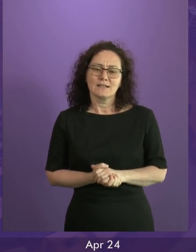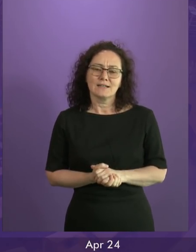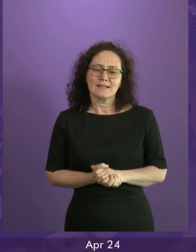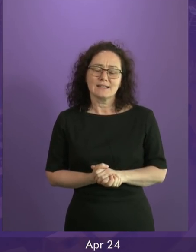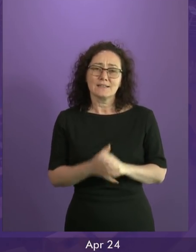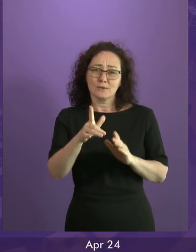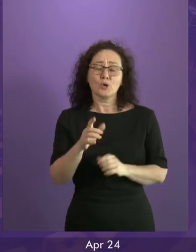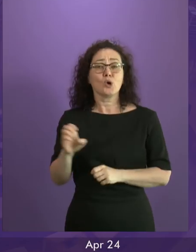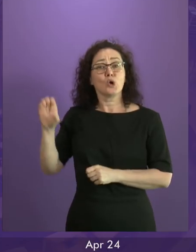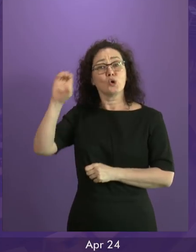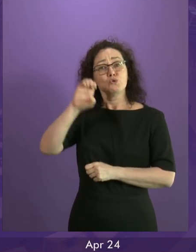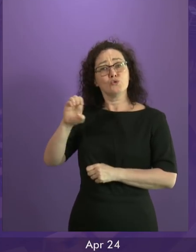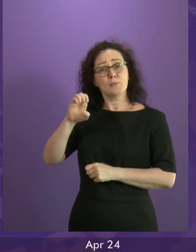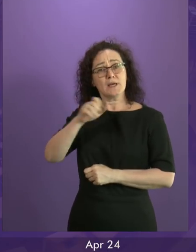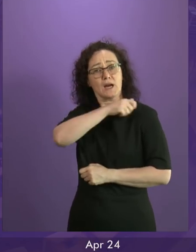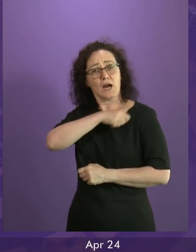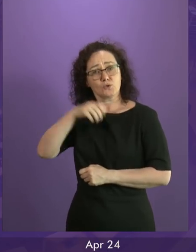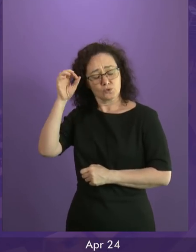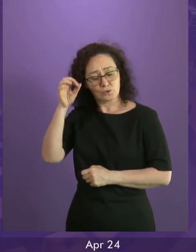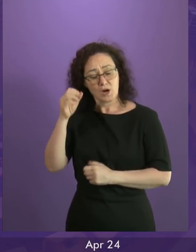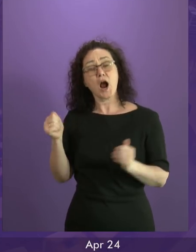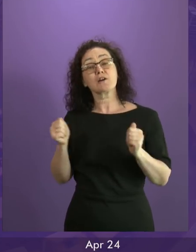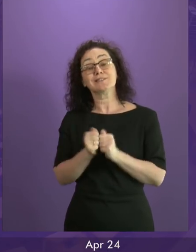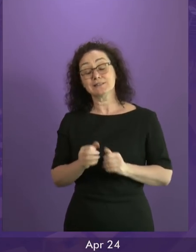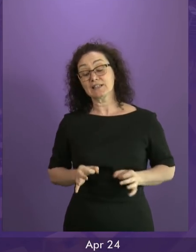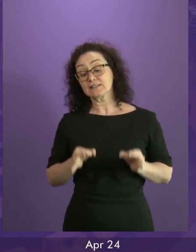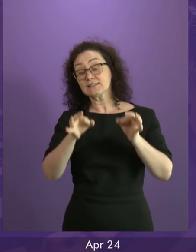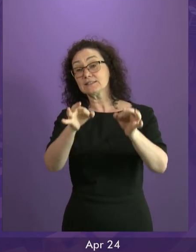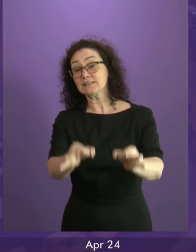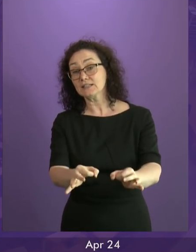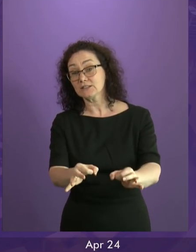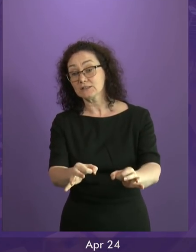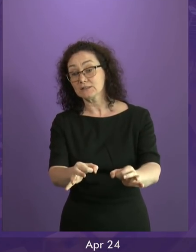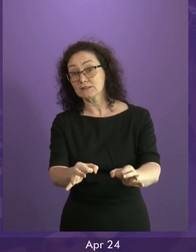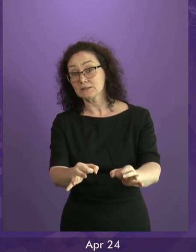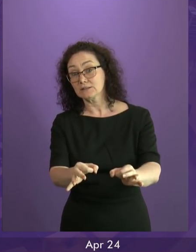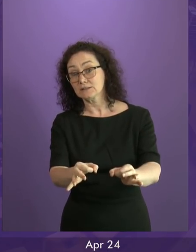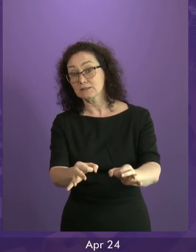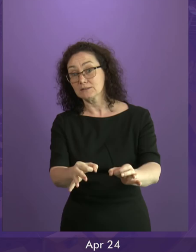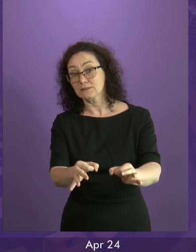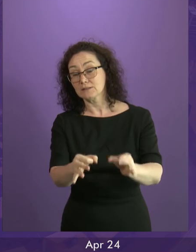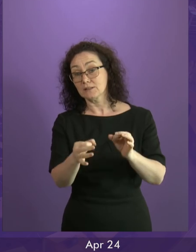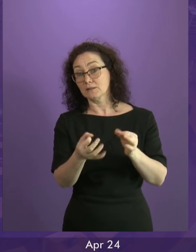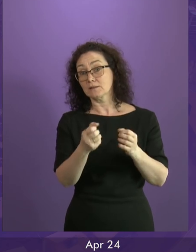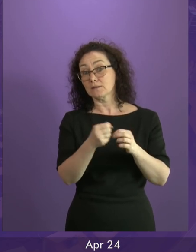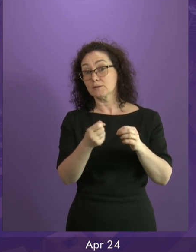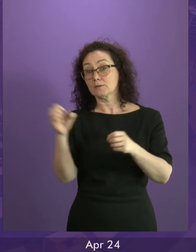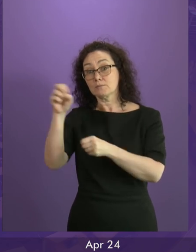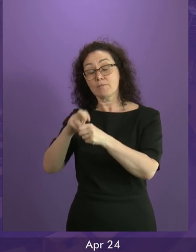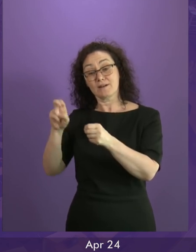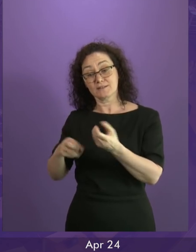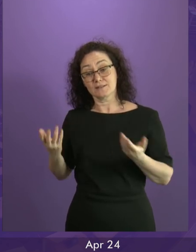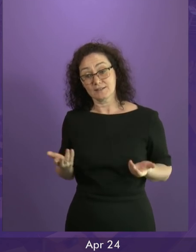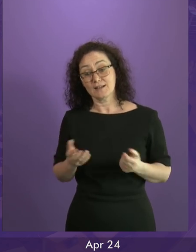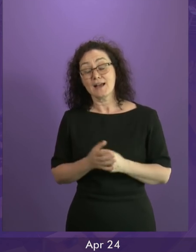agreed an extension to the UK's membership at the week after this Parliament went into recess, that if I hadn't offered to make a statement about the